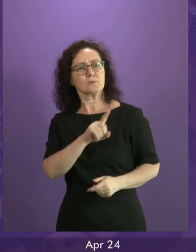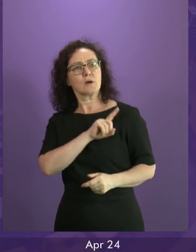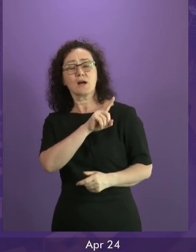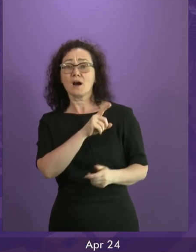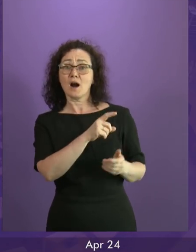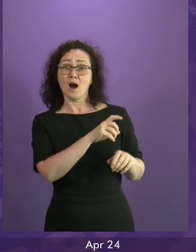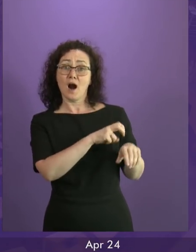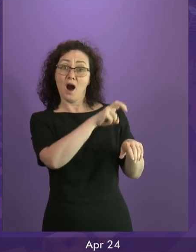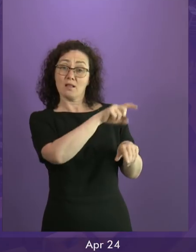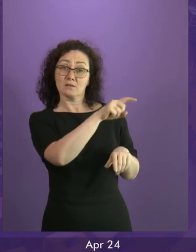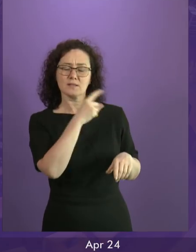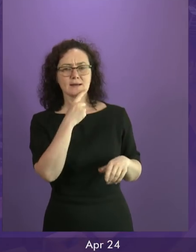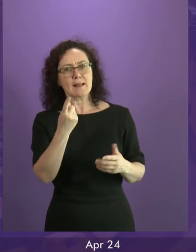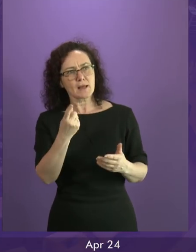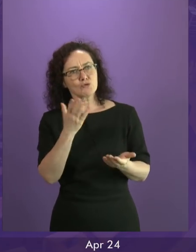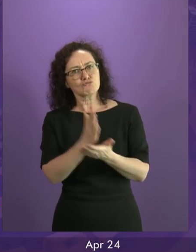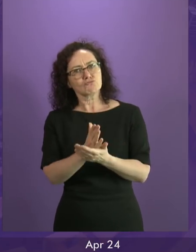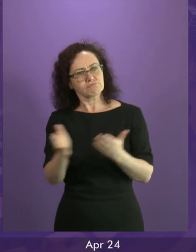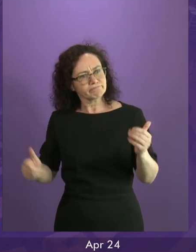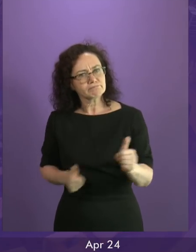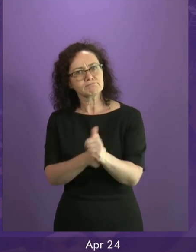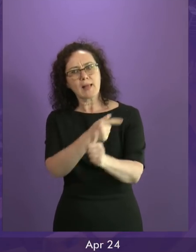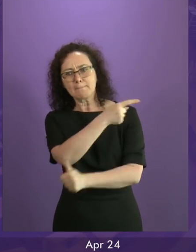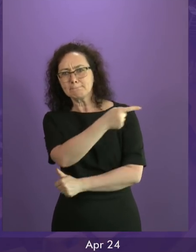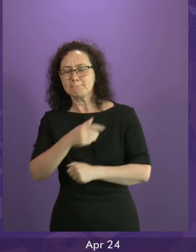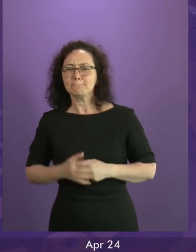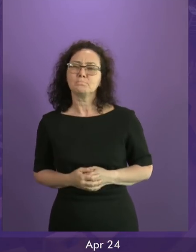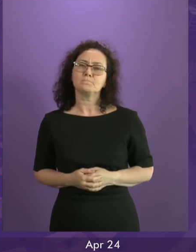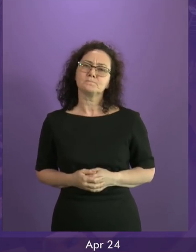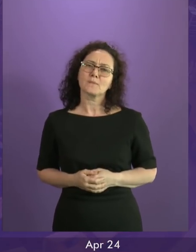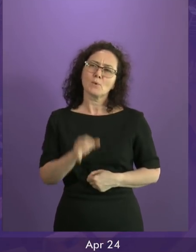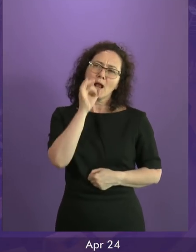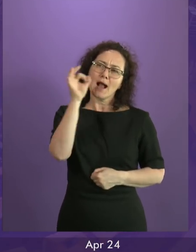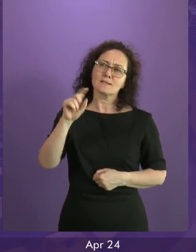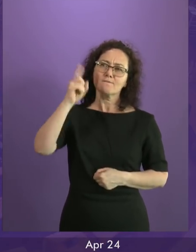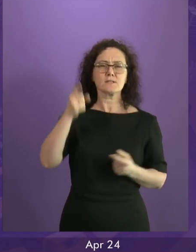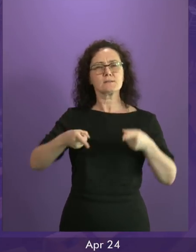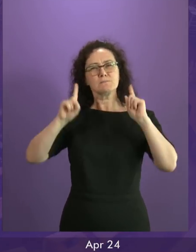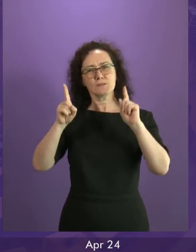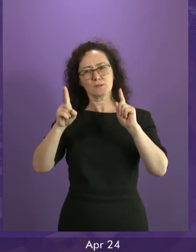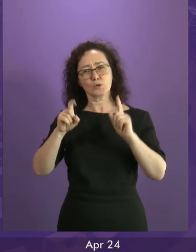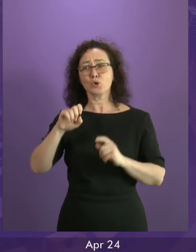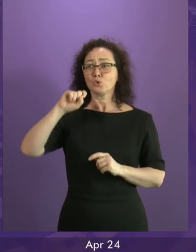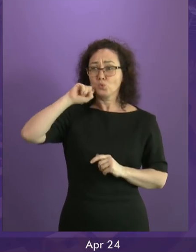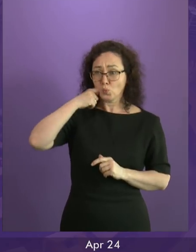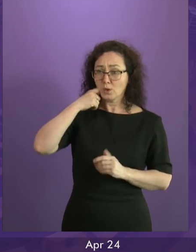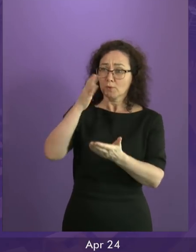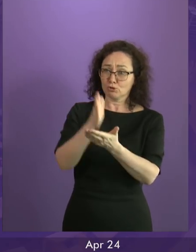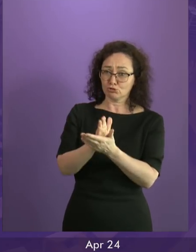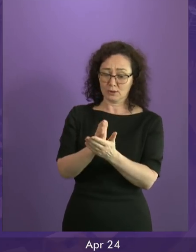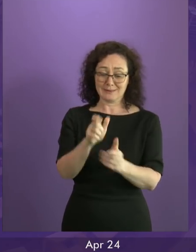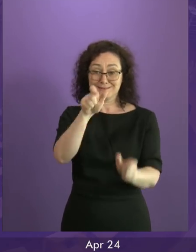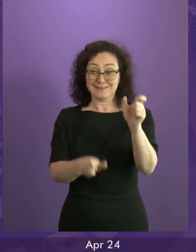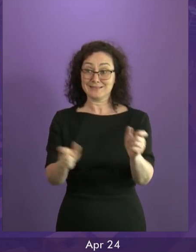out amongst the people of Ireland. Therefore, can I ask the First Minister to be able to give us assurances that this will be the case in the